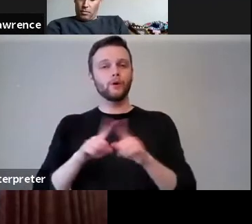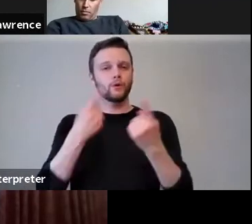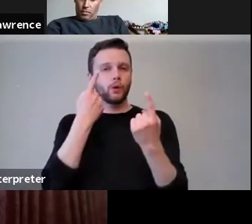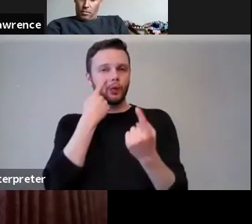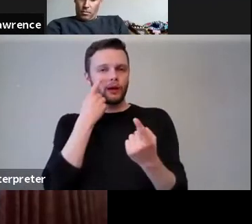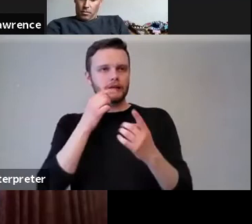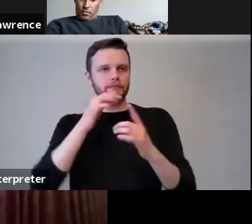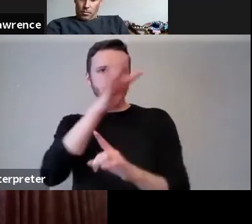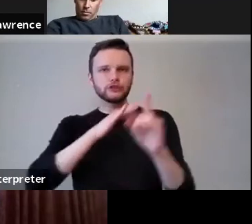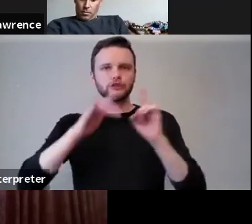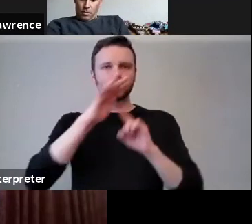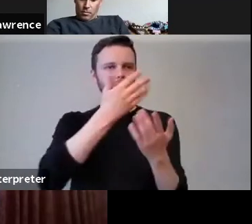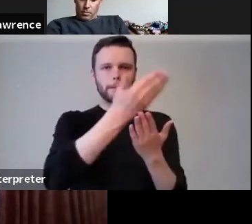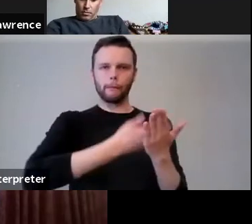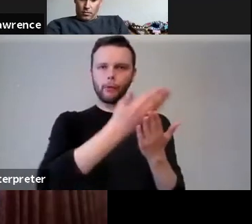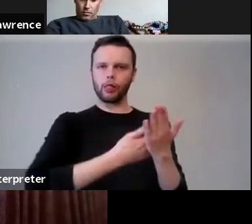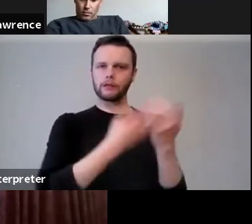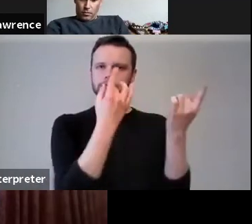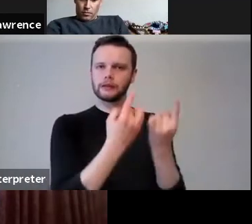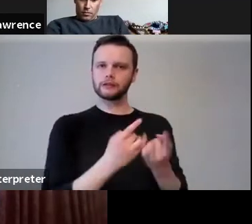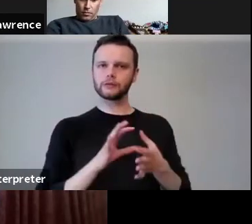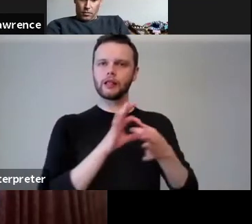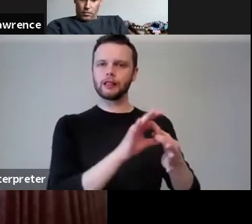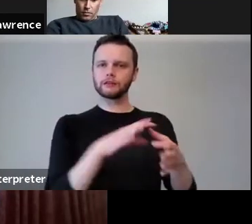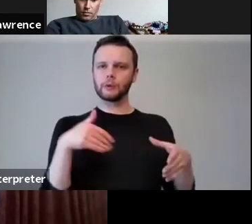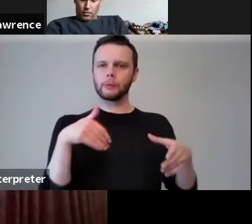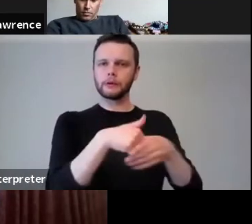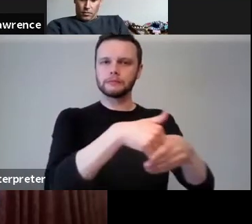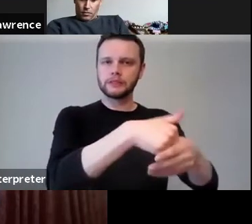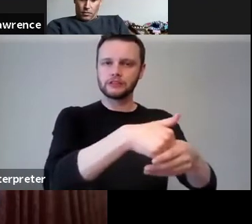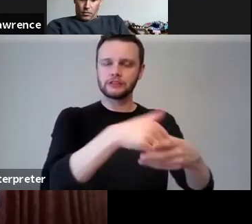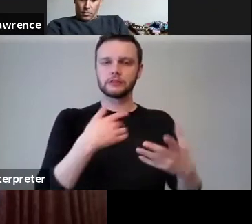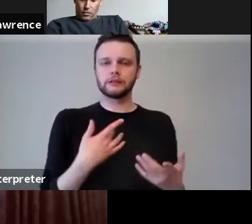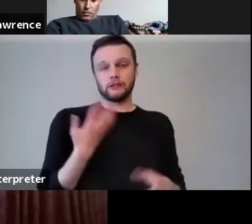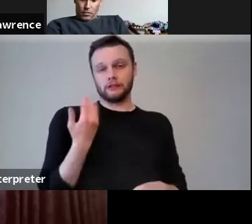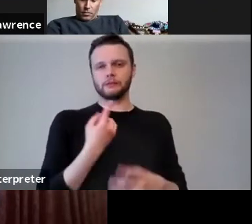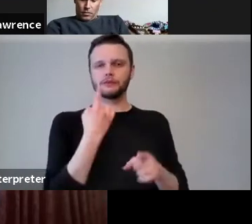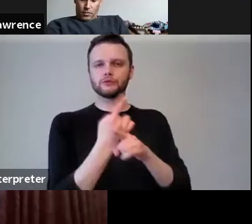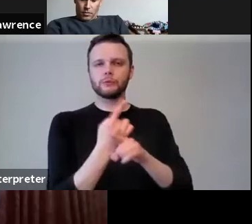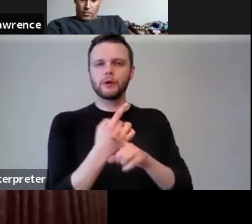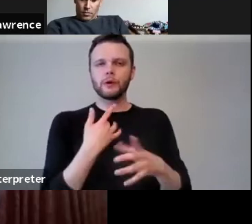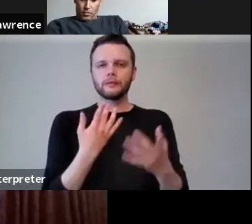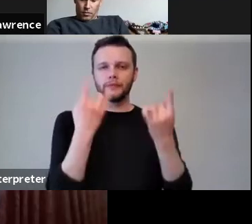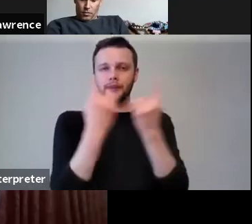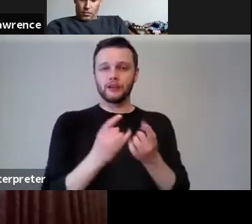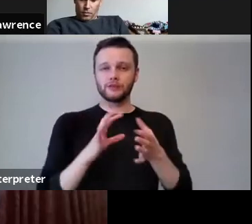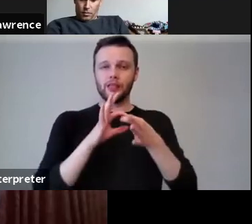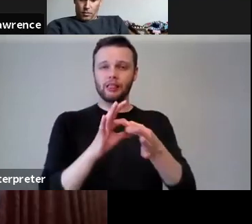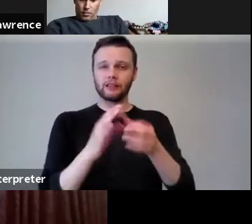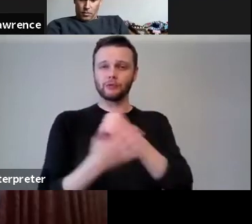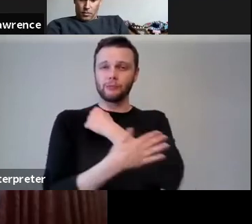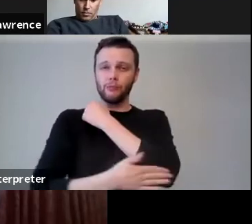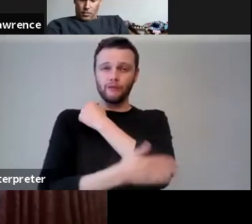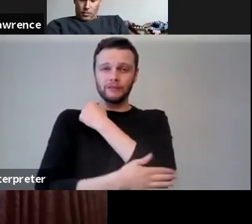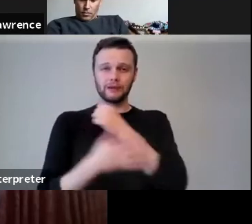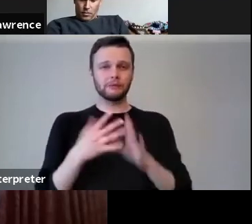policy issues around participation. And obviously, you mentioned earlier, the issues around deprivation, which have been greatly